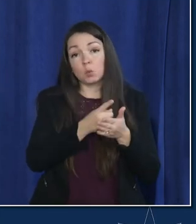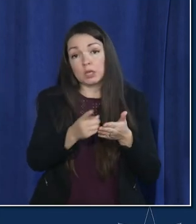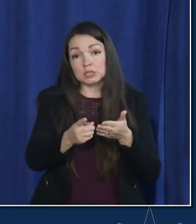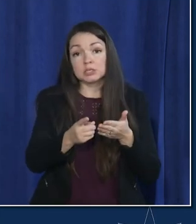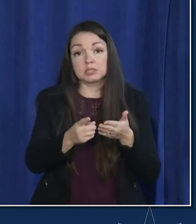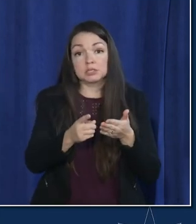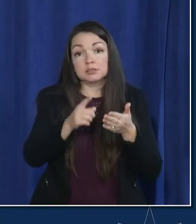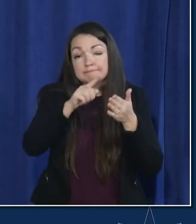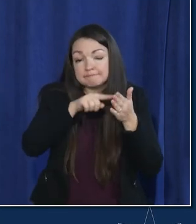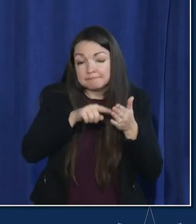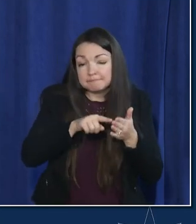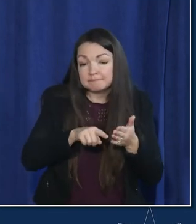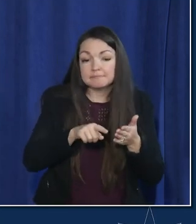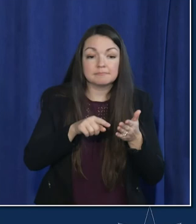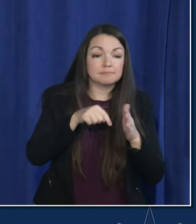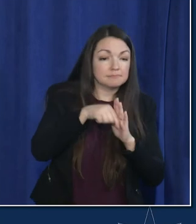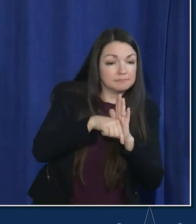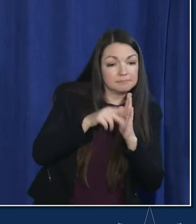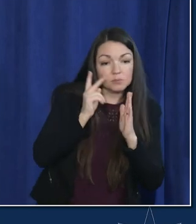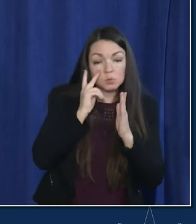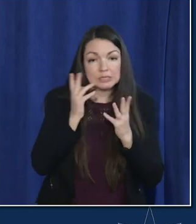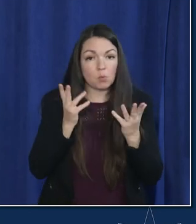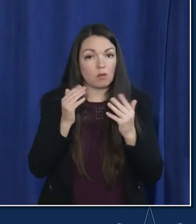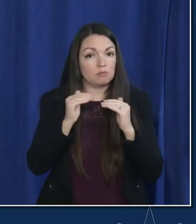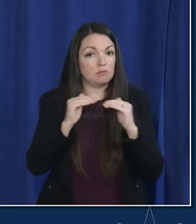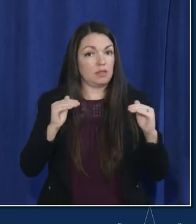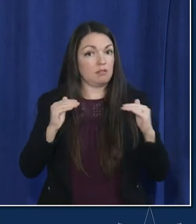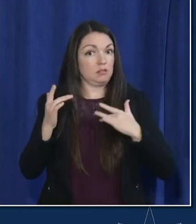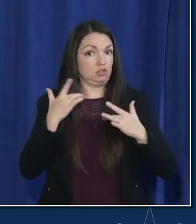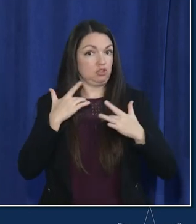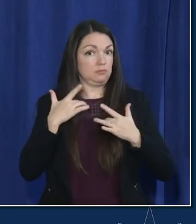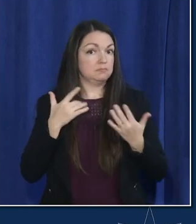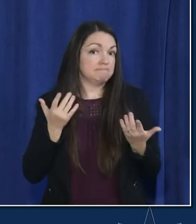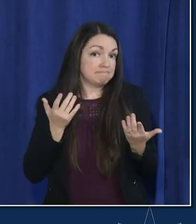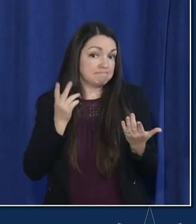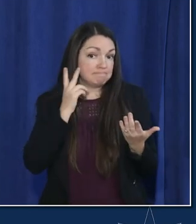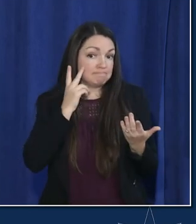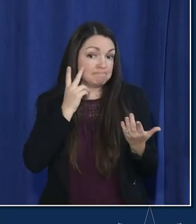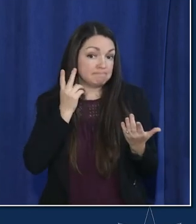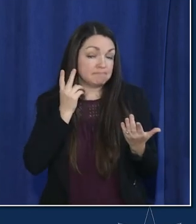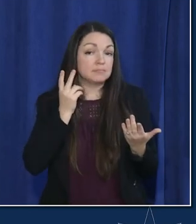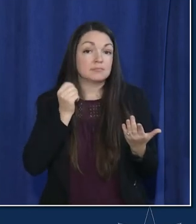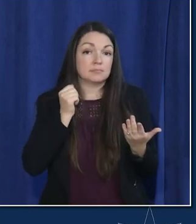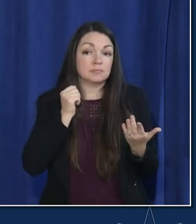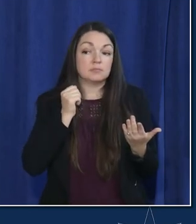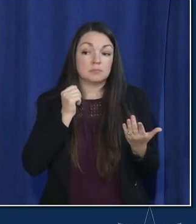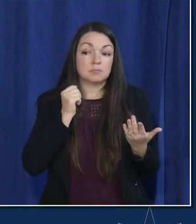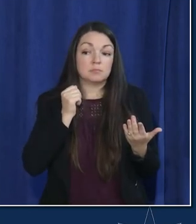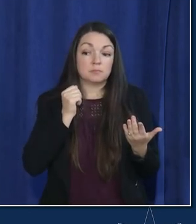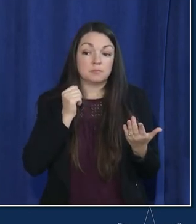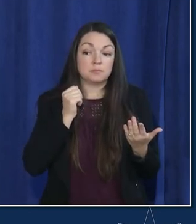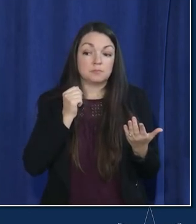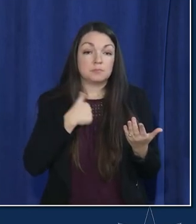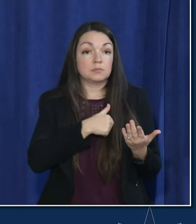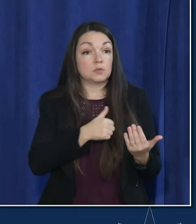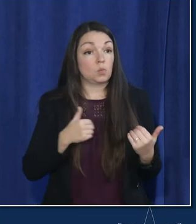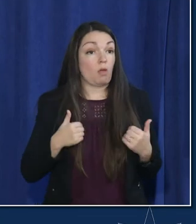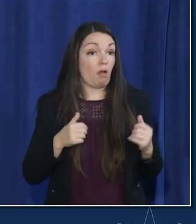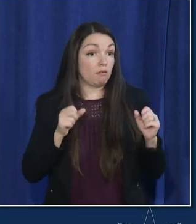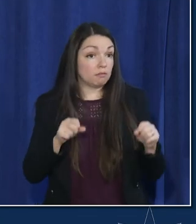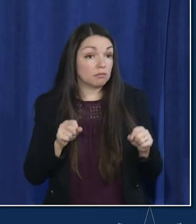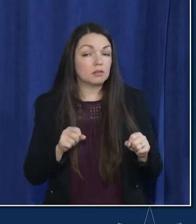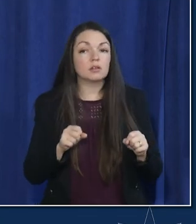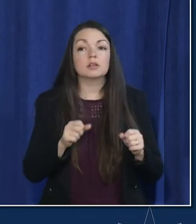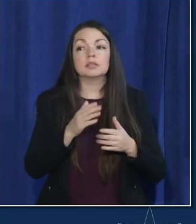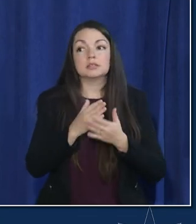about um how what the level of concern is related there um i we also have the ability of having